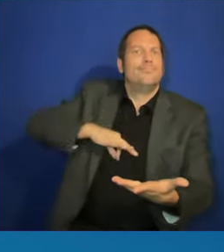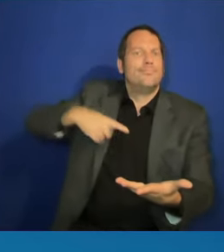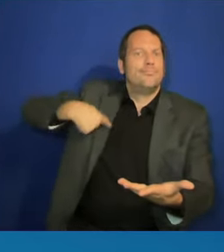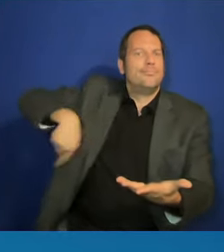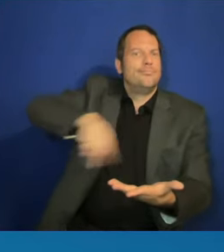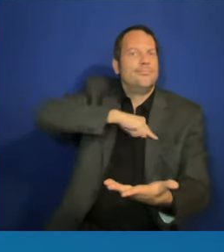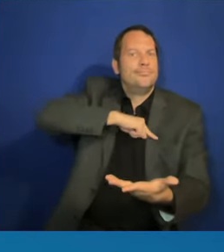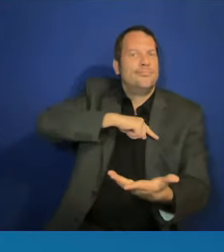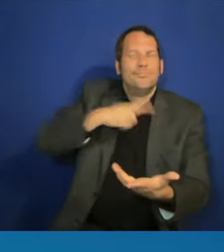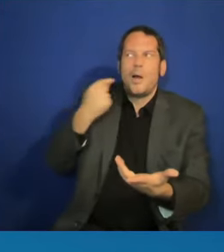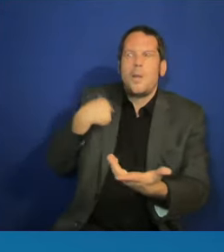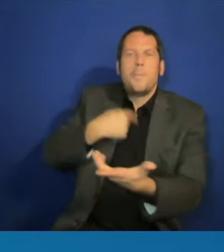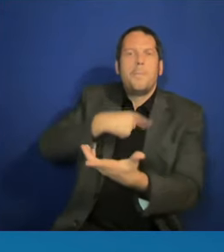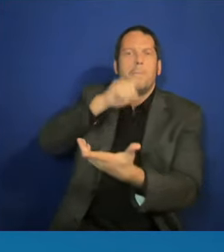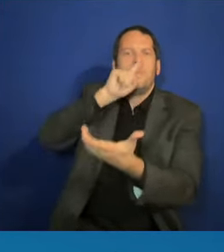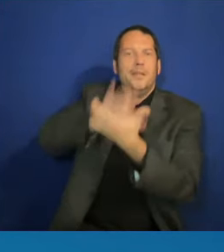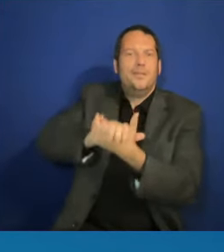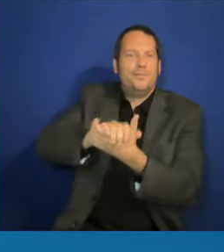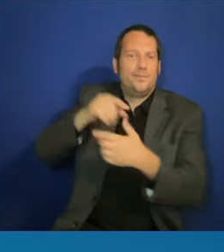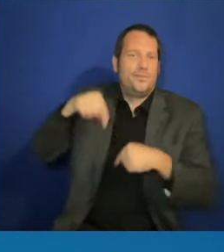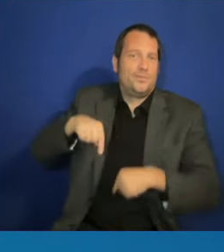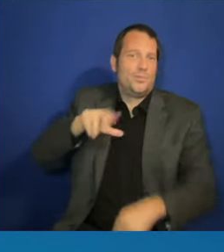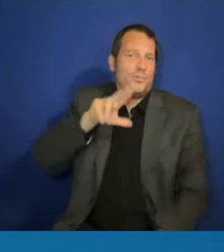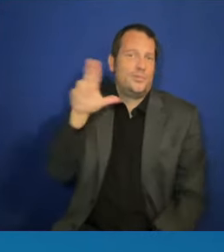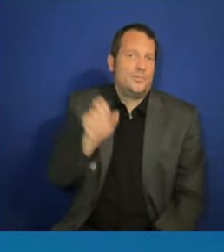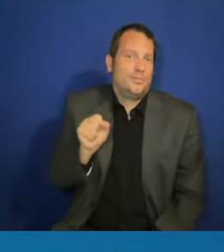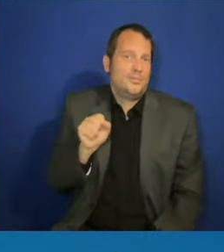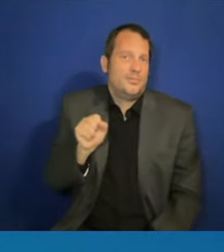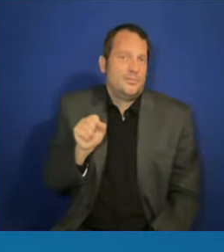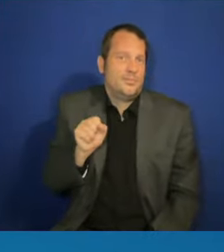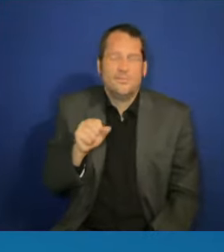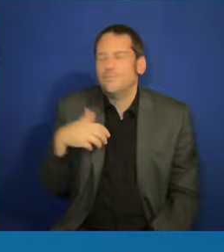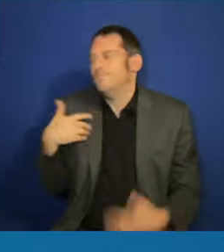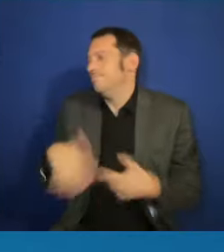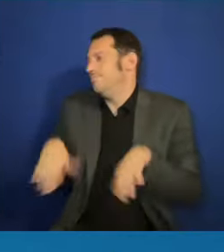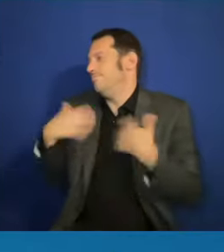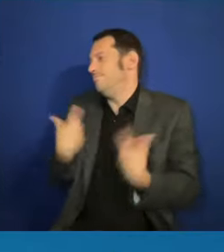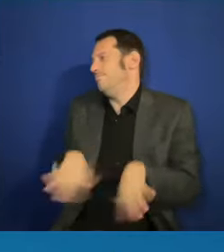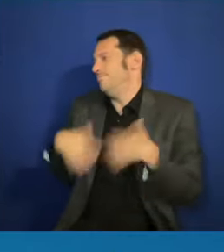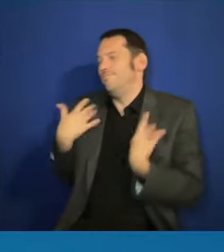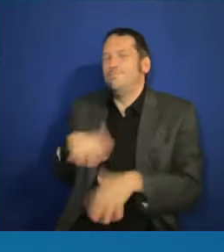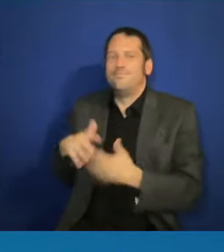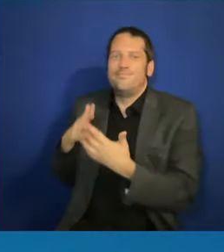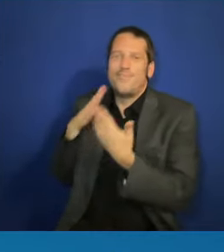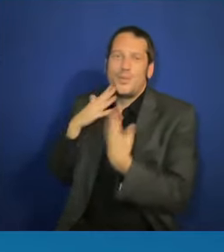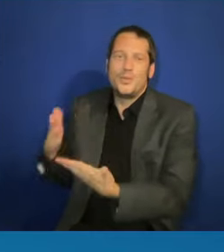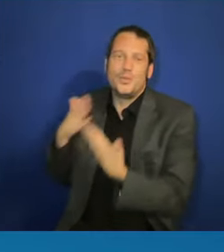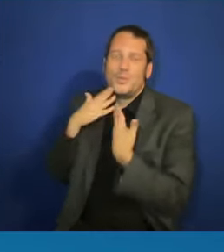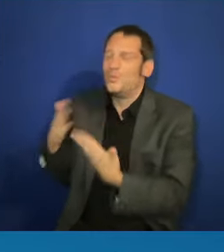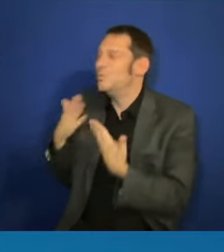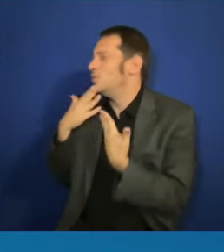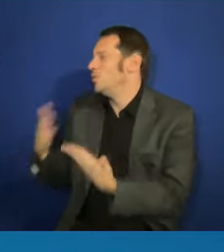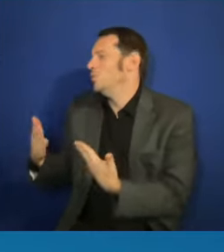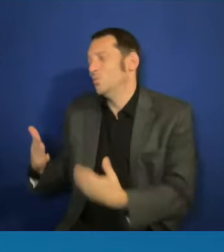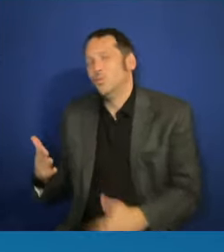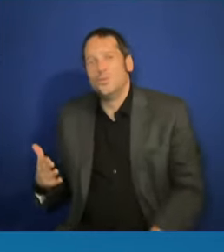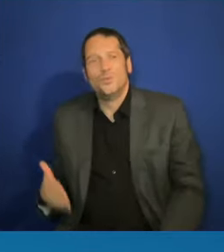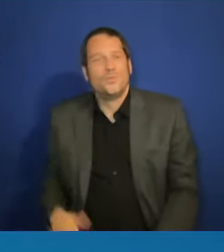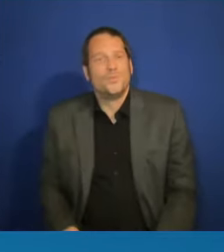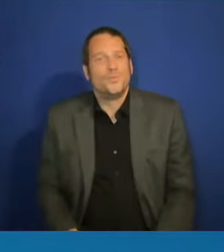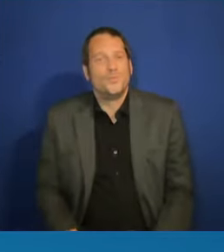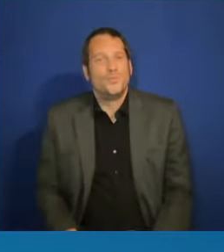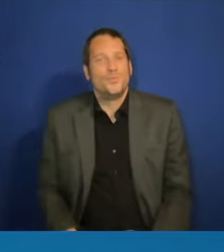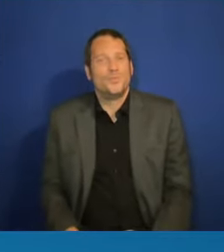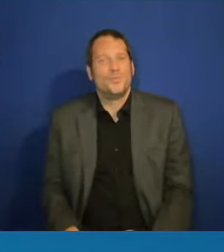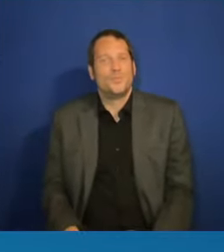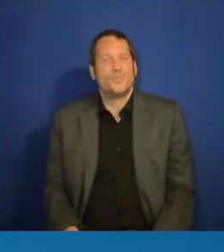Thank you. Thank you for that. Thank you. Thank you. What a pleasure. Thank you. Awesome. Thank you.